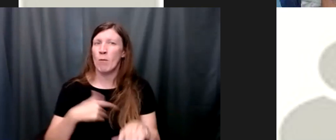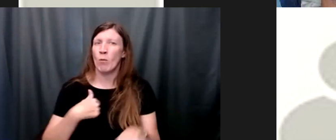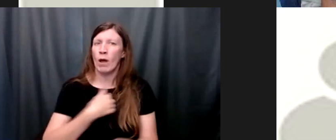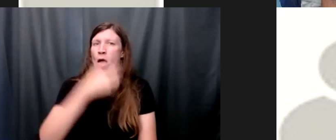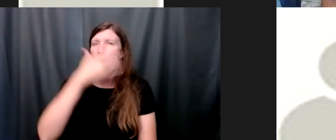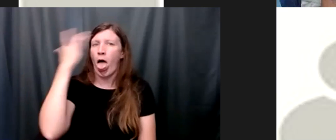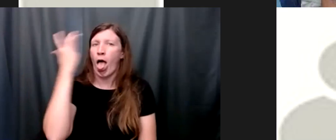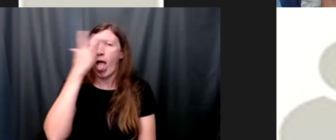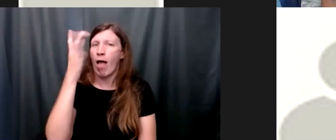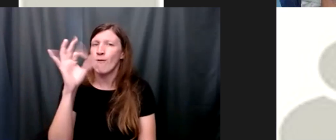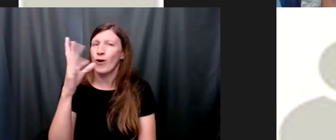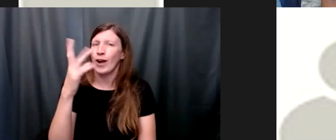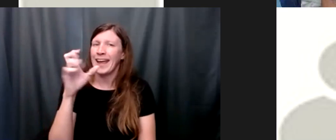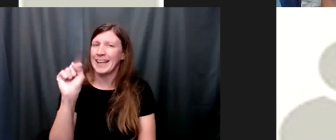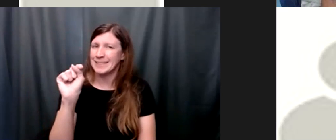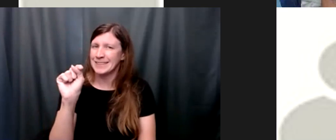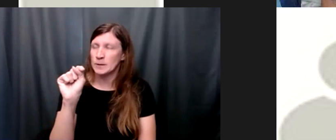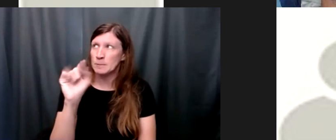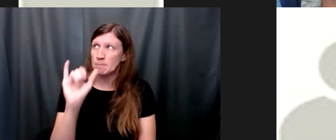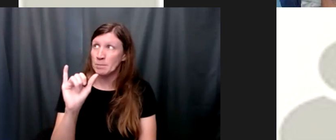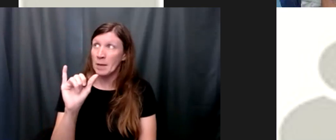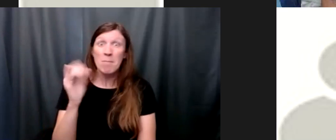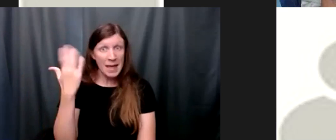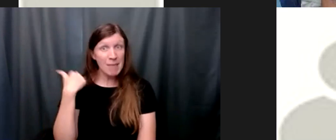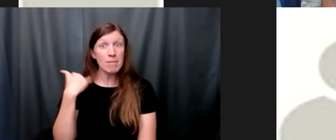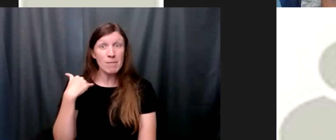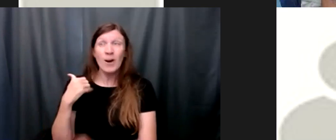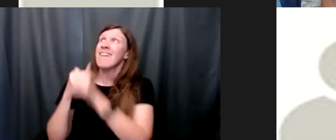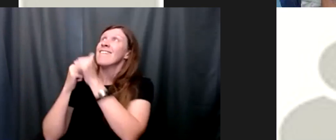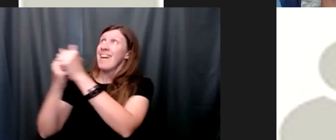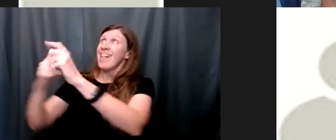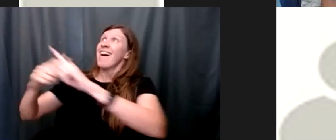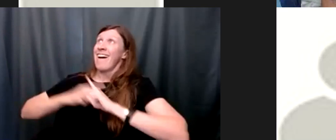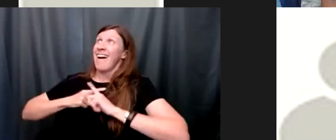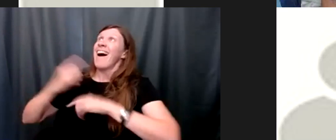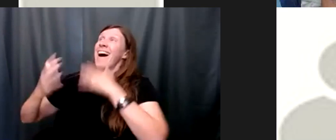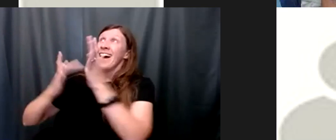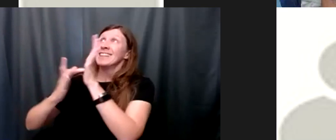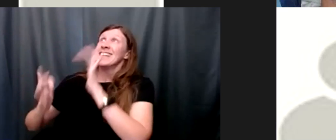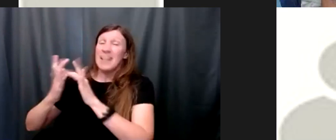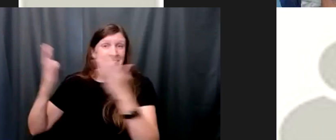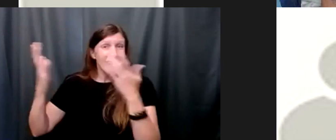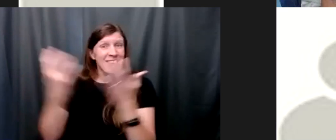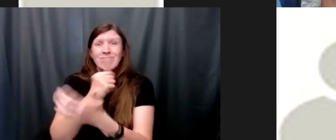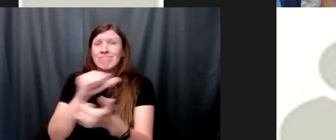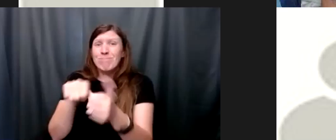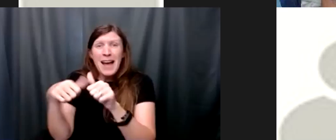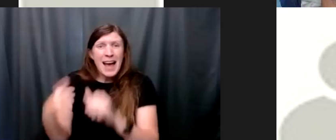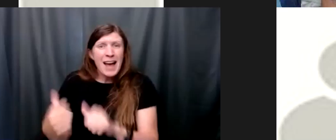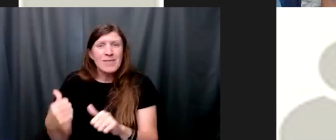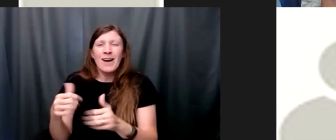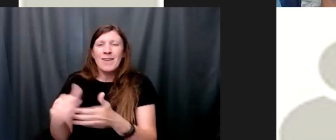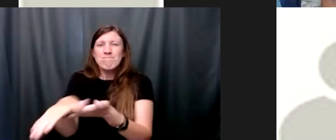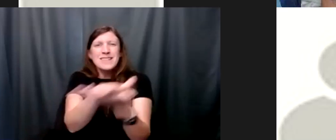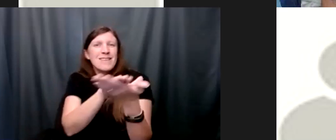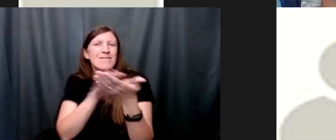see you might have come to a place where you began to follow jesus and you even were baptized you were washed